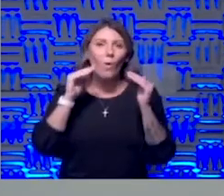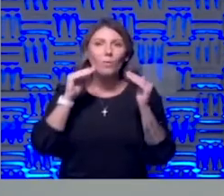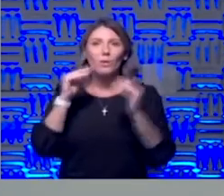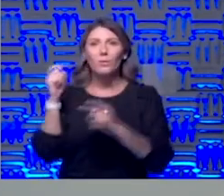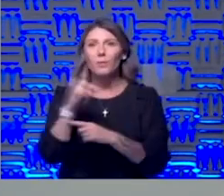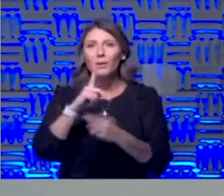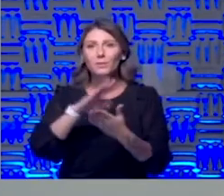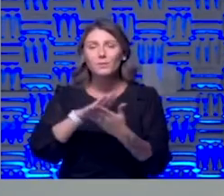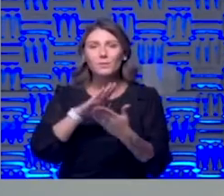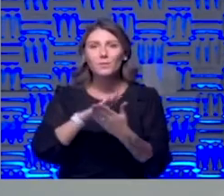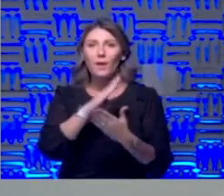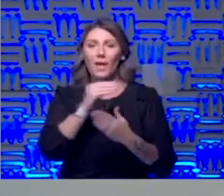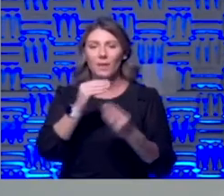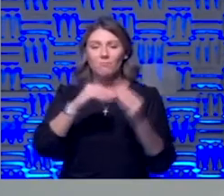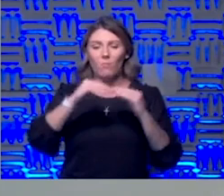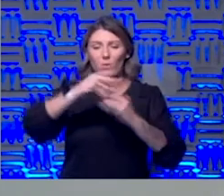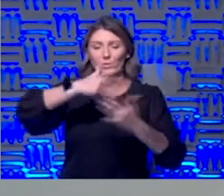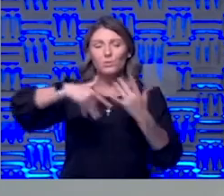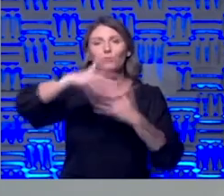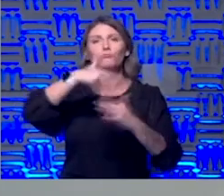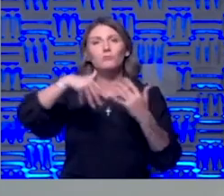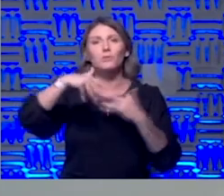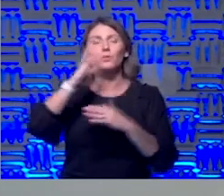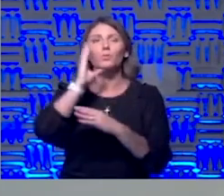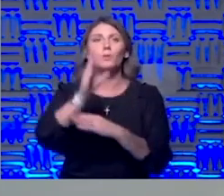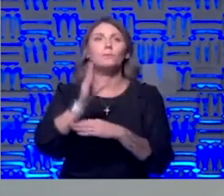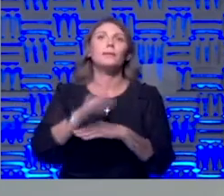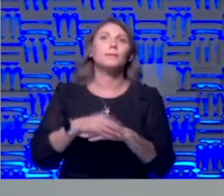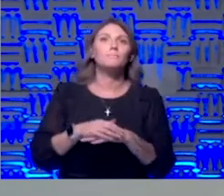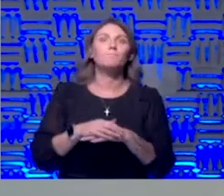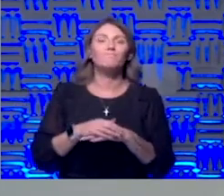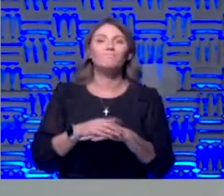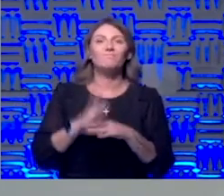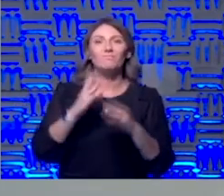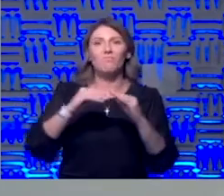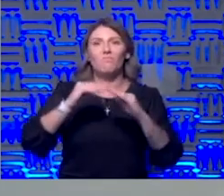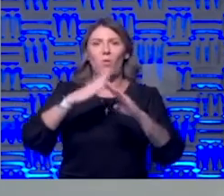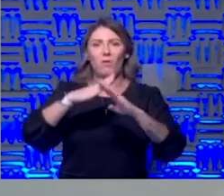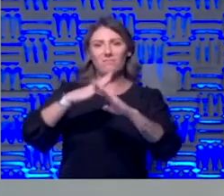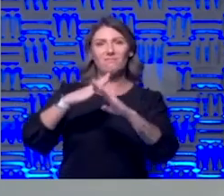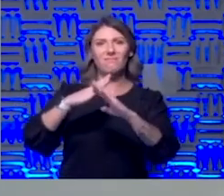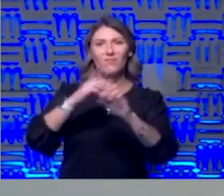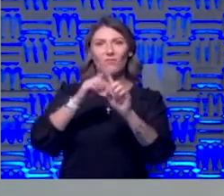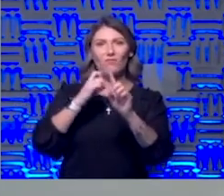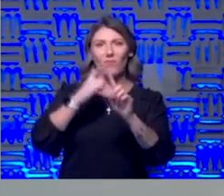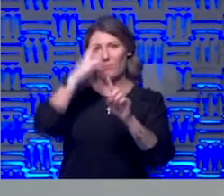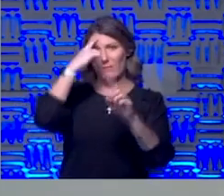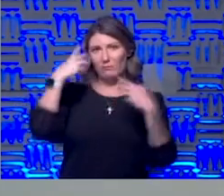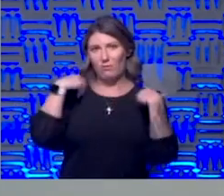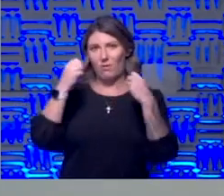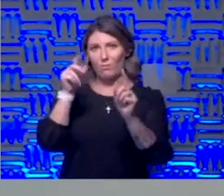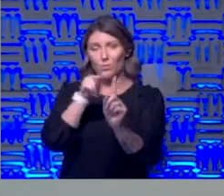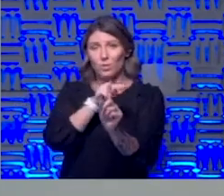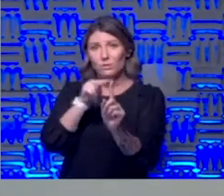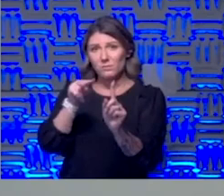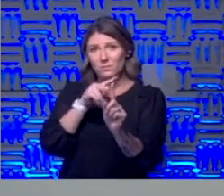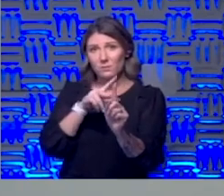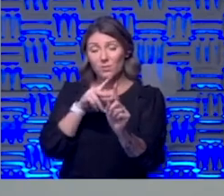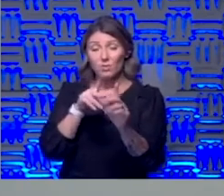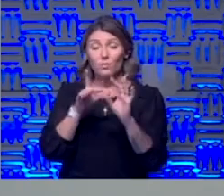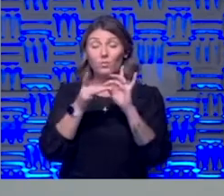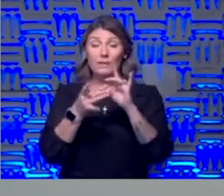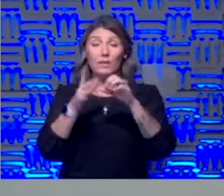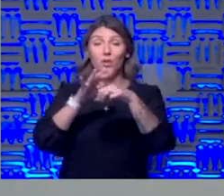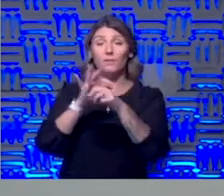and having more socialization will be a protective factor from a mental health standpoint in terms of covid